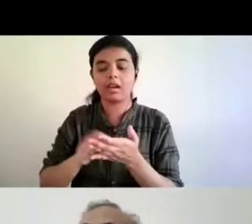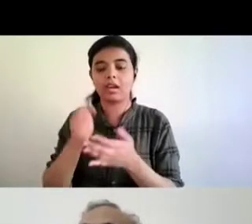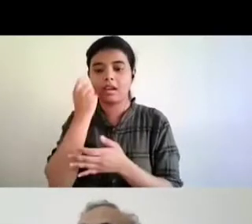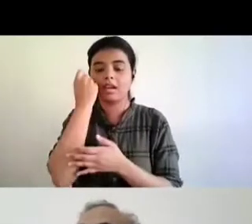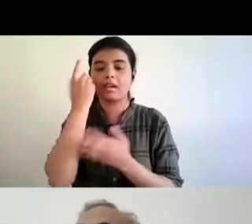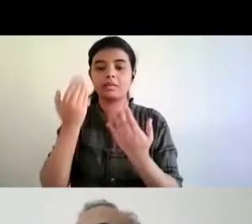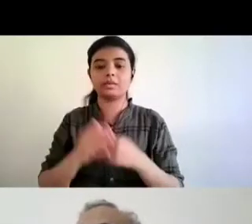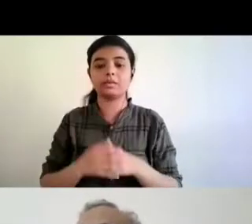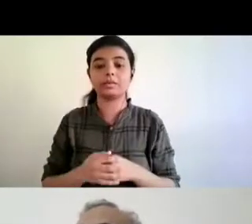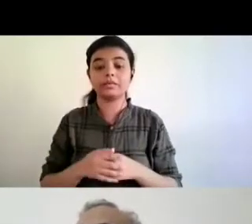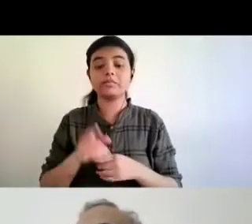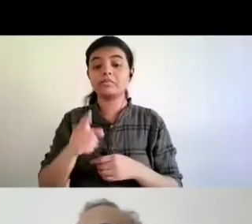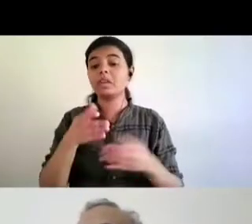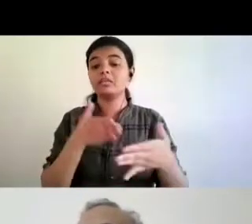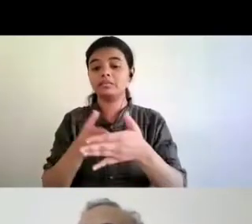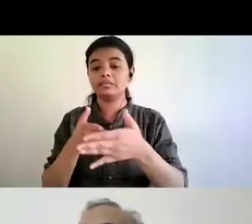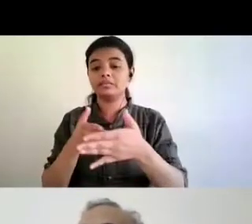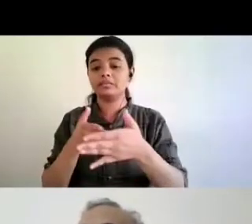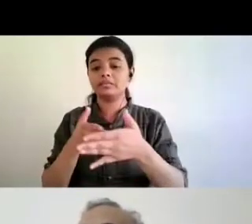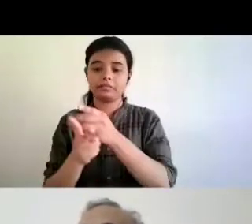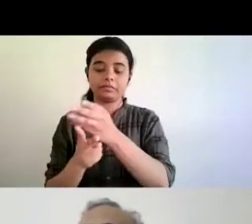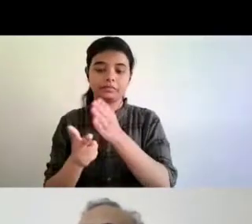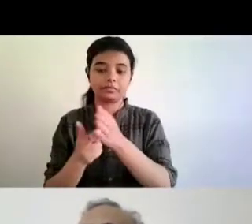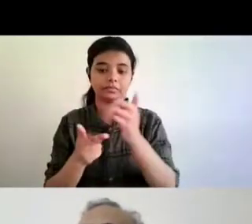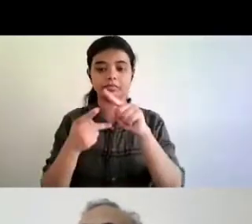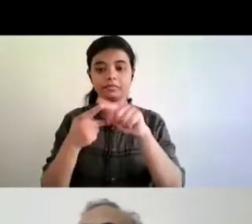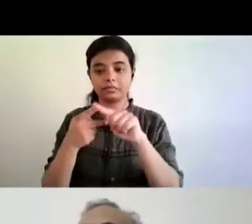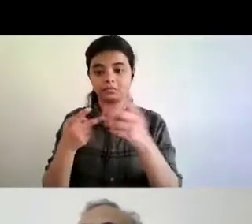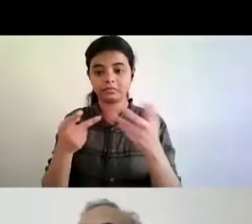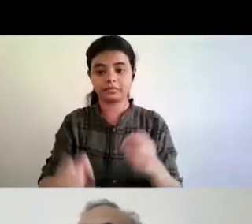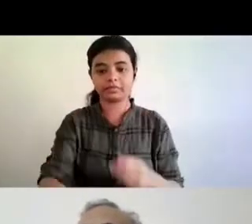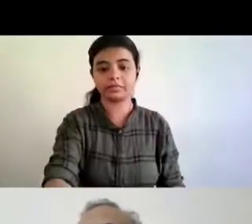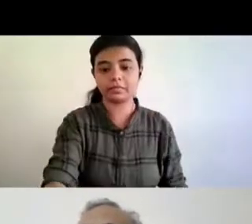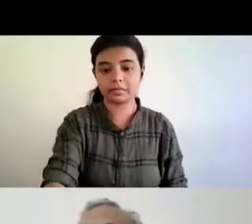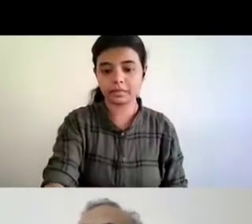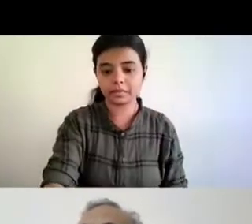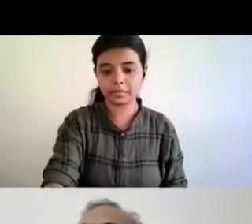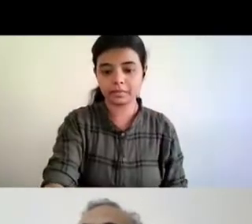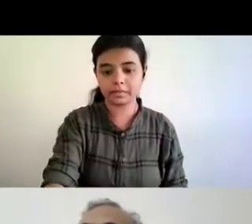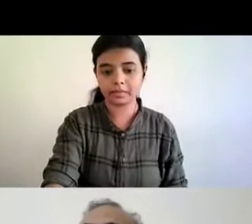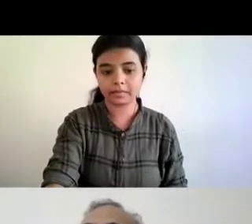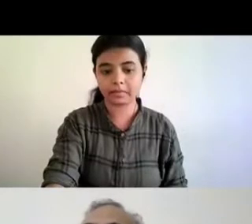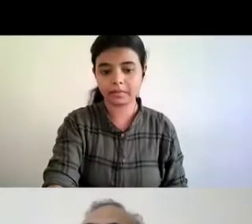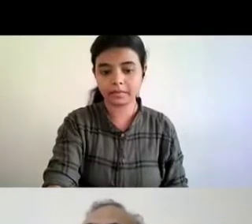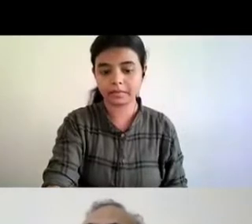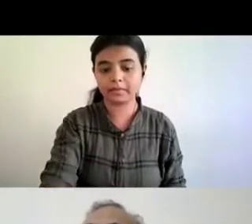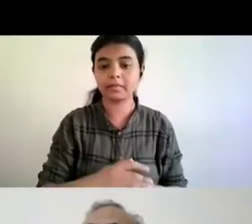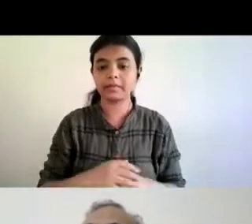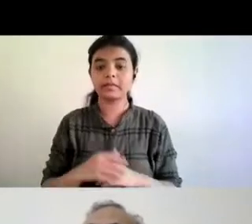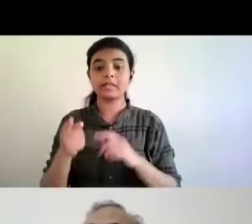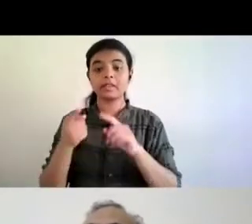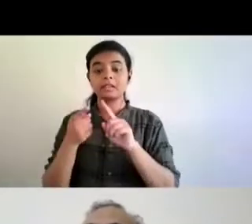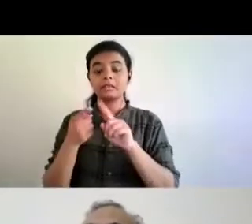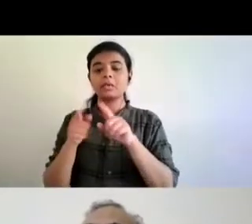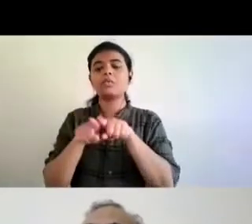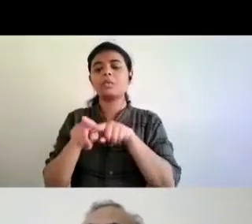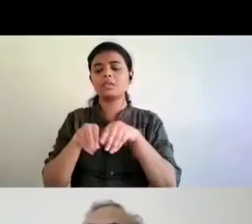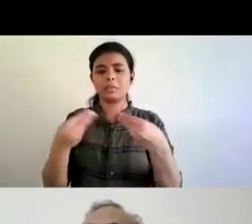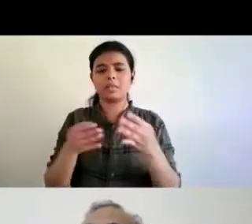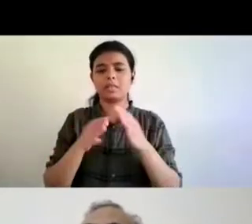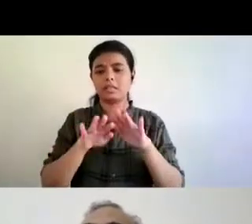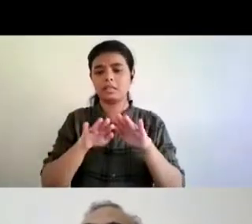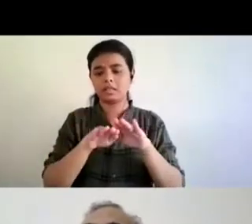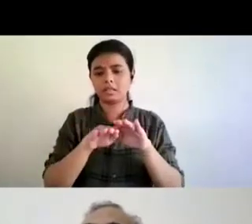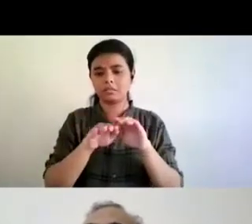ways one was that um that that what was happening was if for example a student of